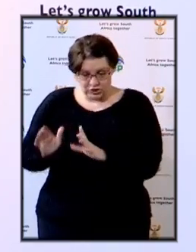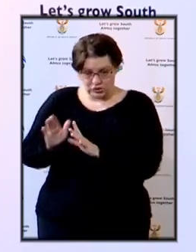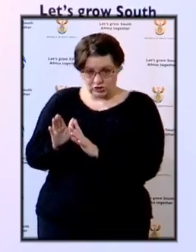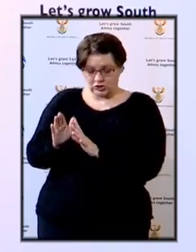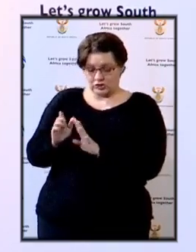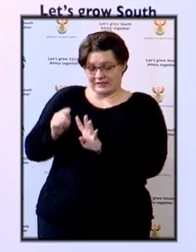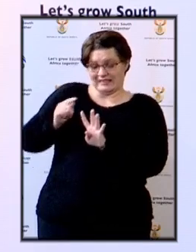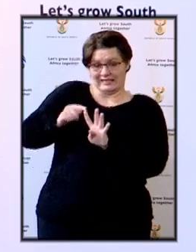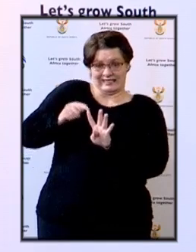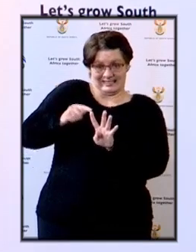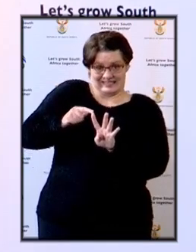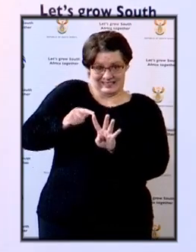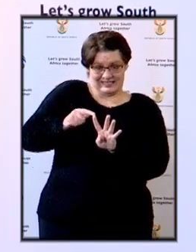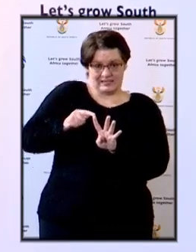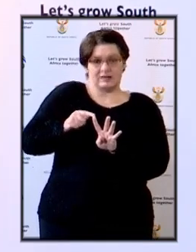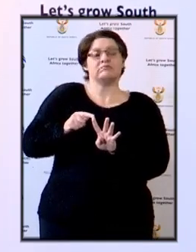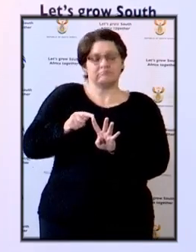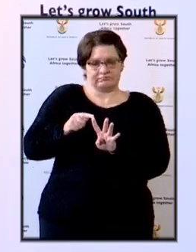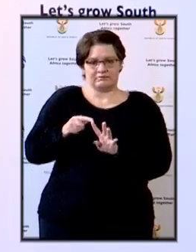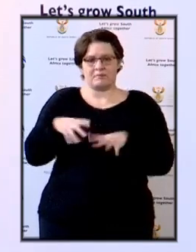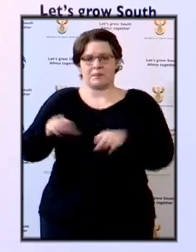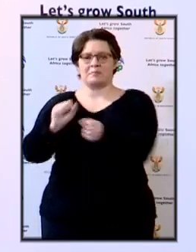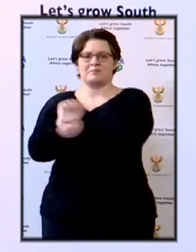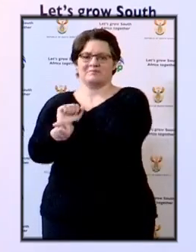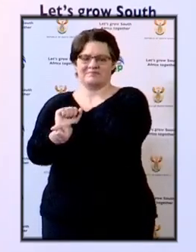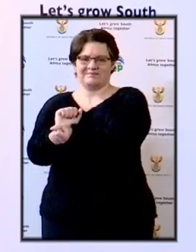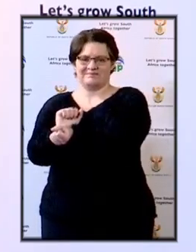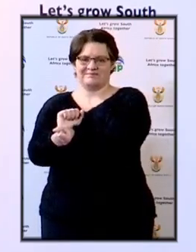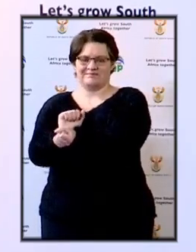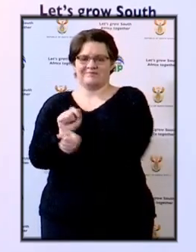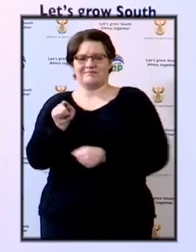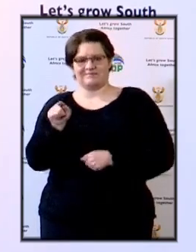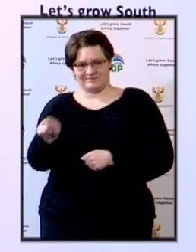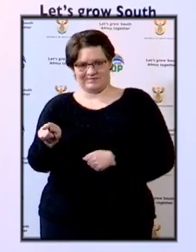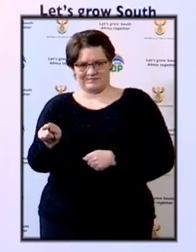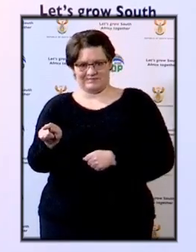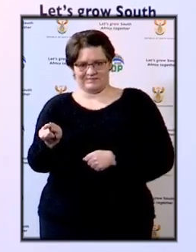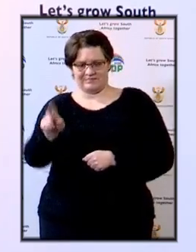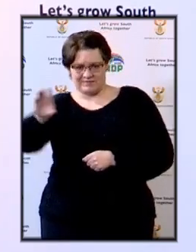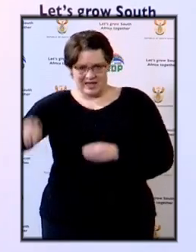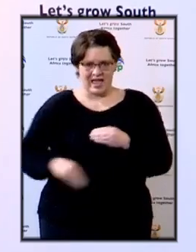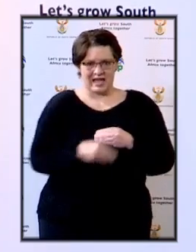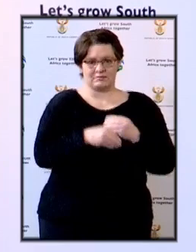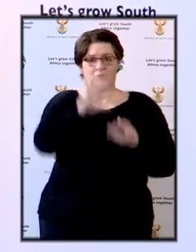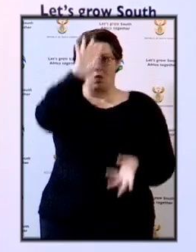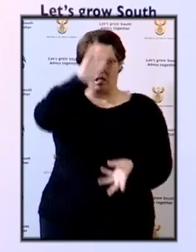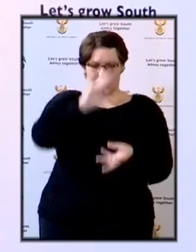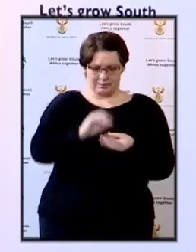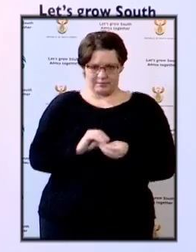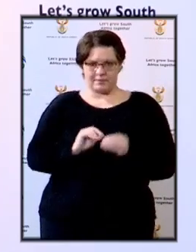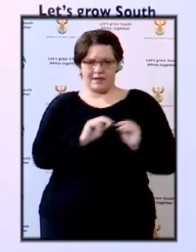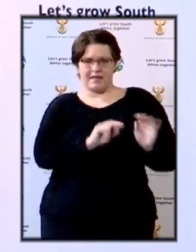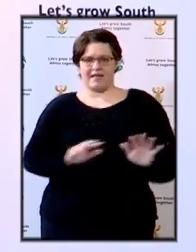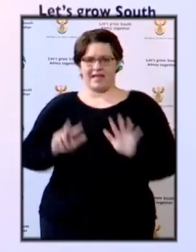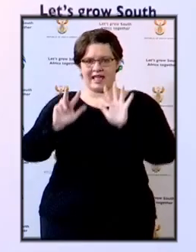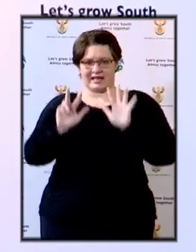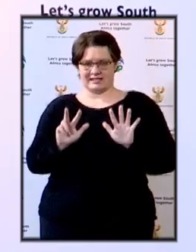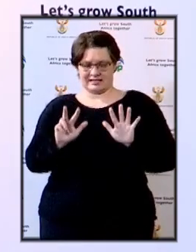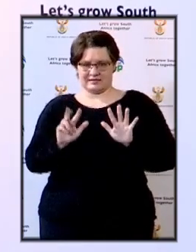are completed, we will be securing the attendance of the the also in court.